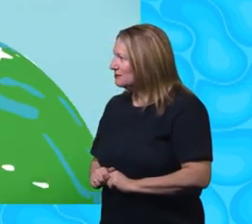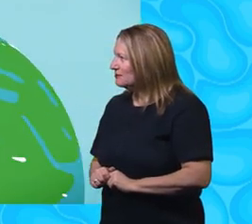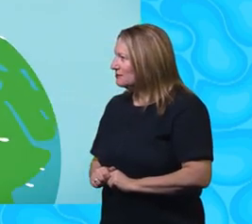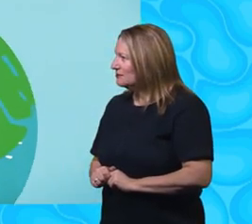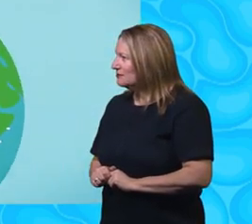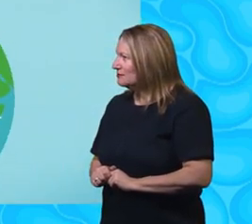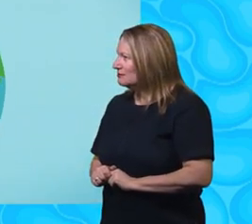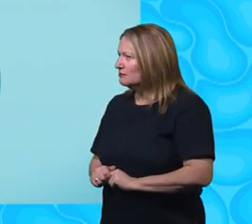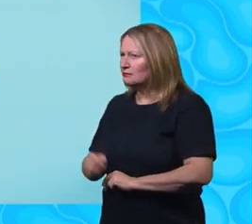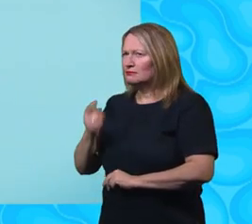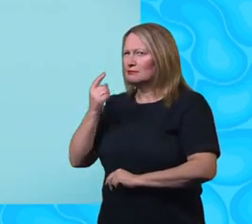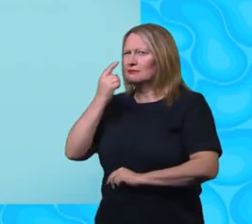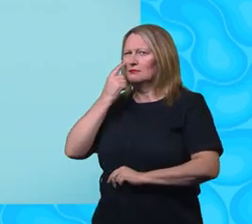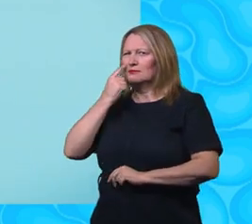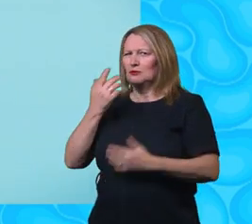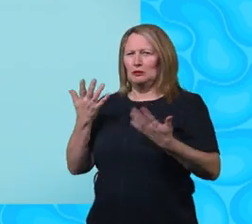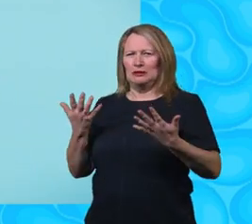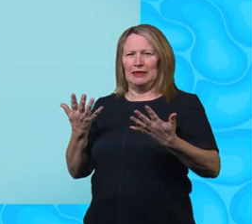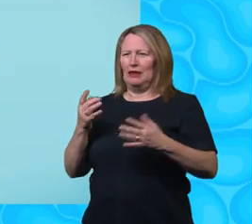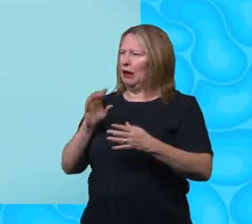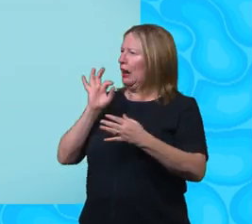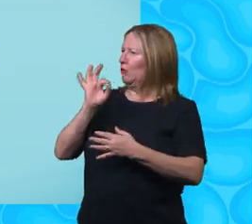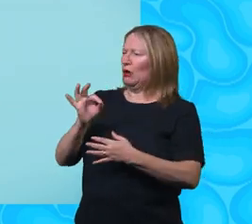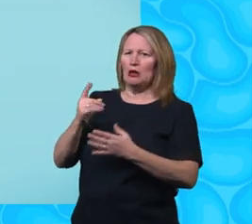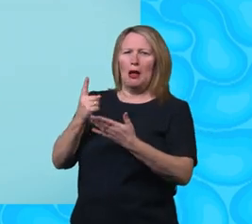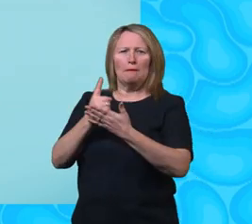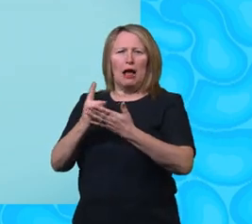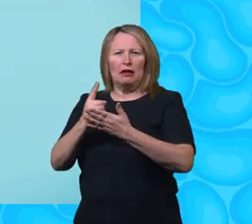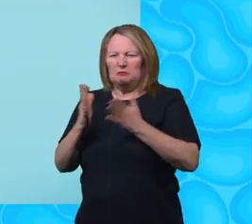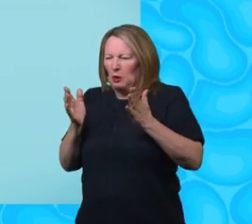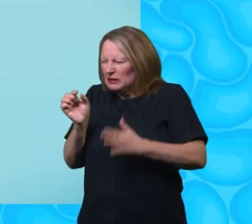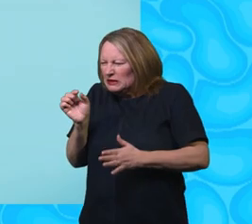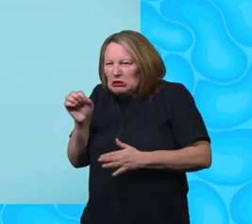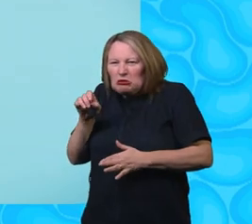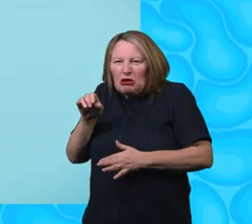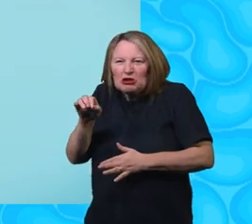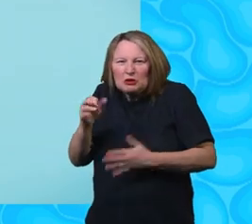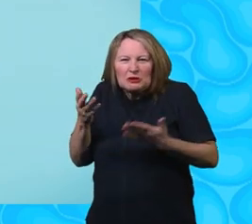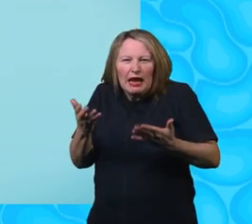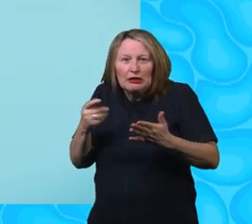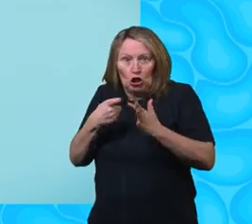Let's see who's got a question about teeny tiny creatures today.